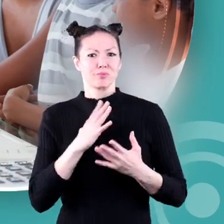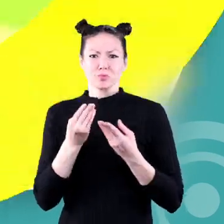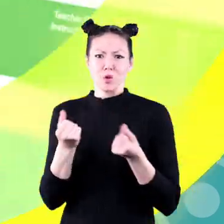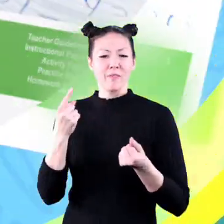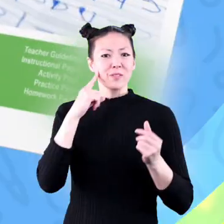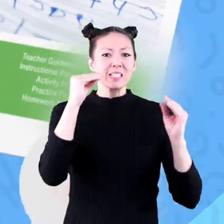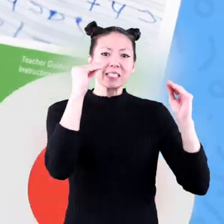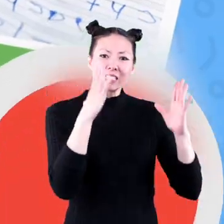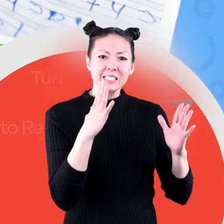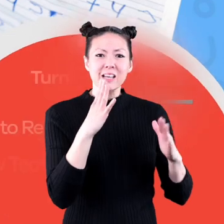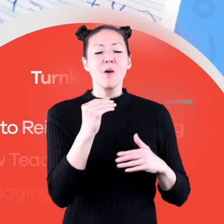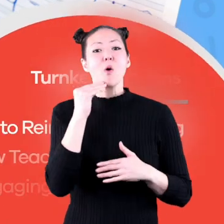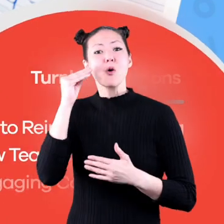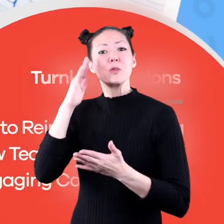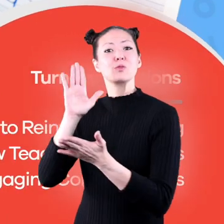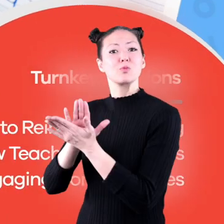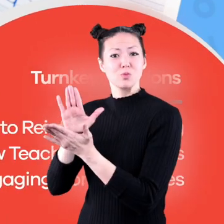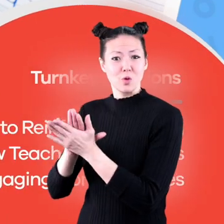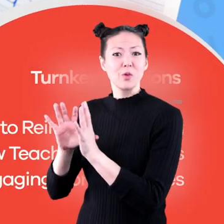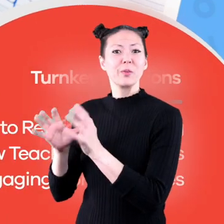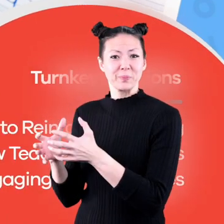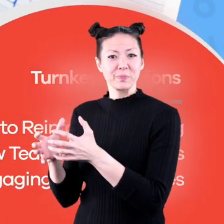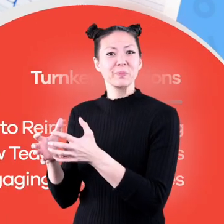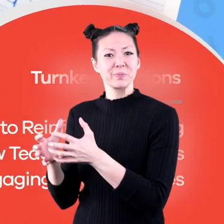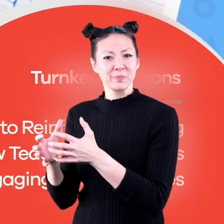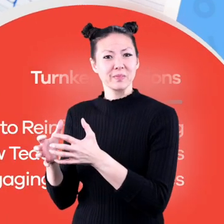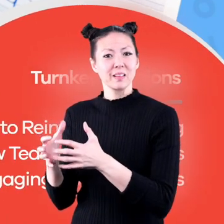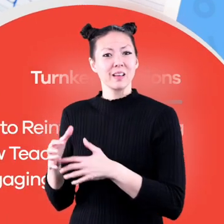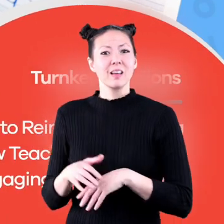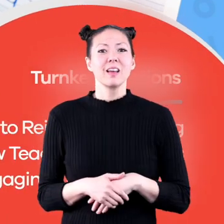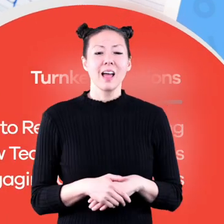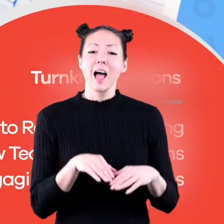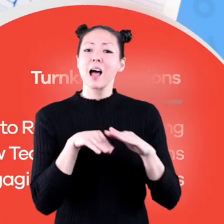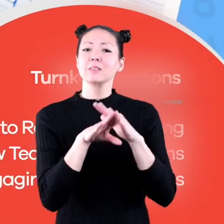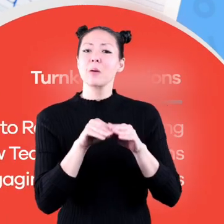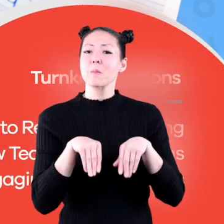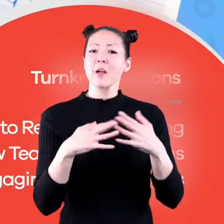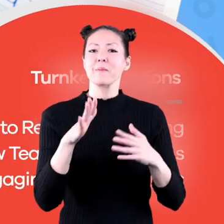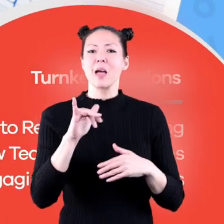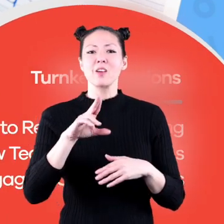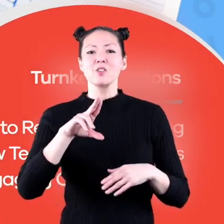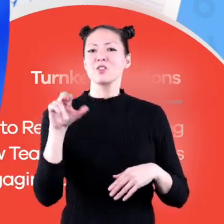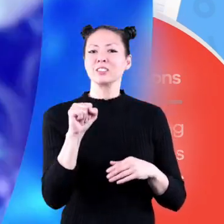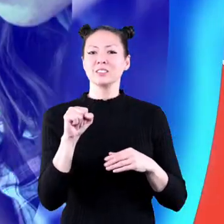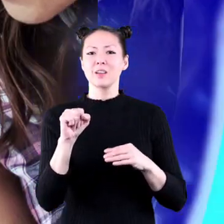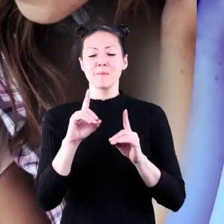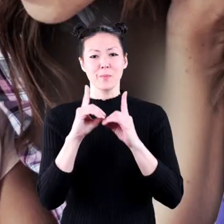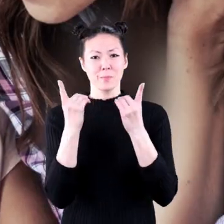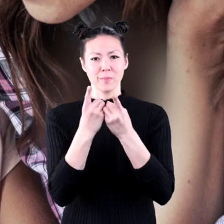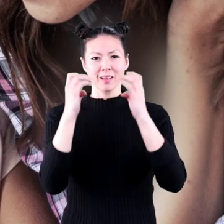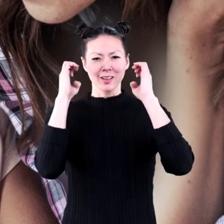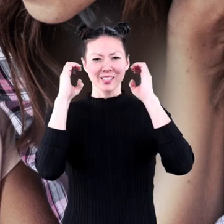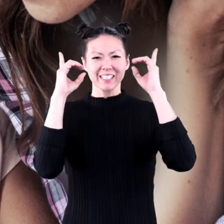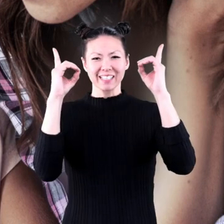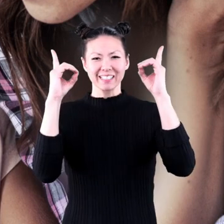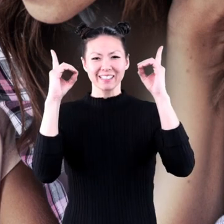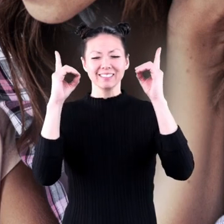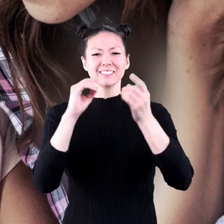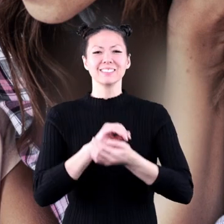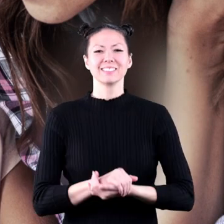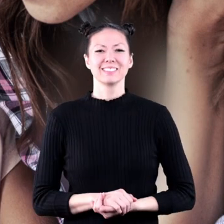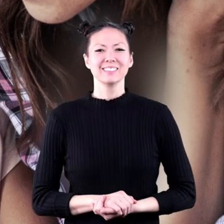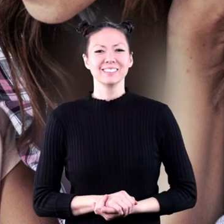resources and turnkey solutions for teachers and homeschoolers. For more information on kadhriga It's